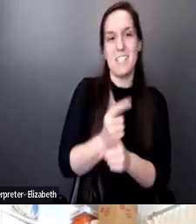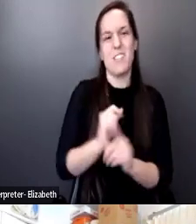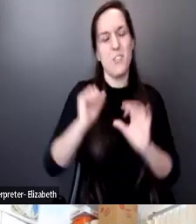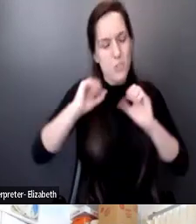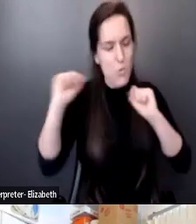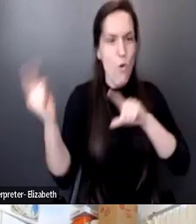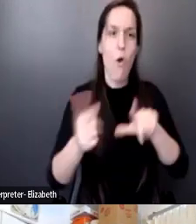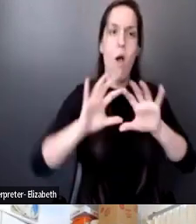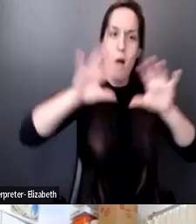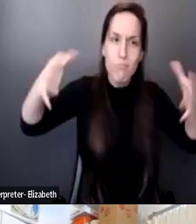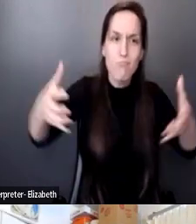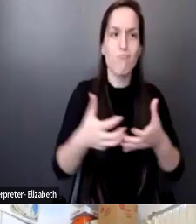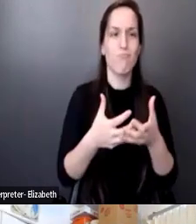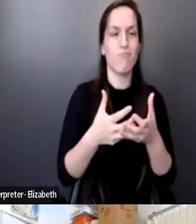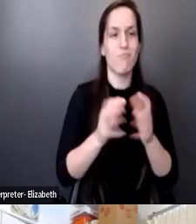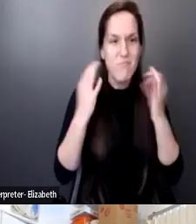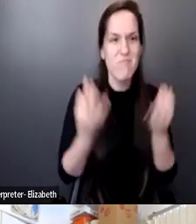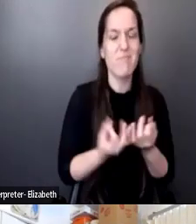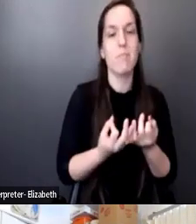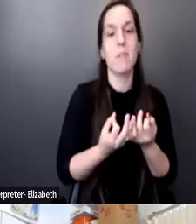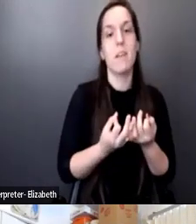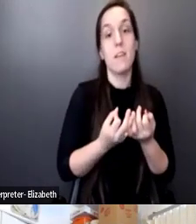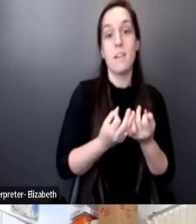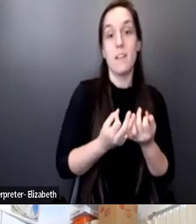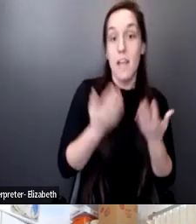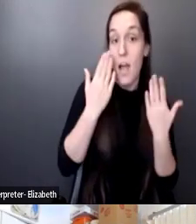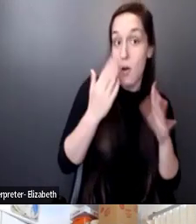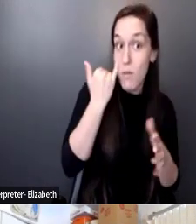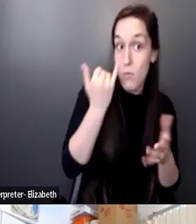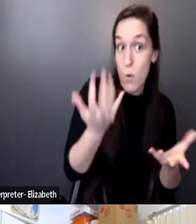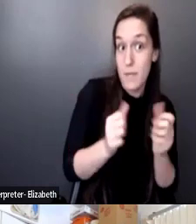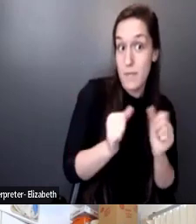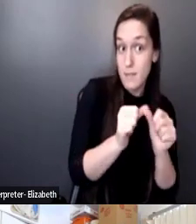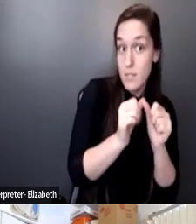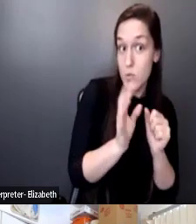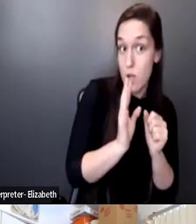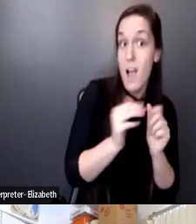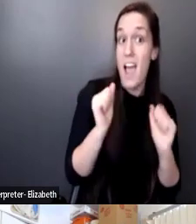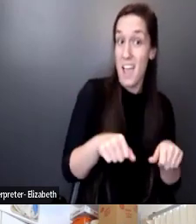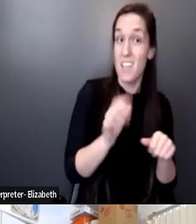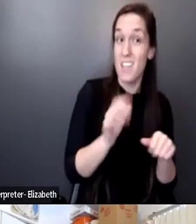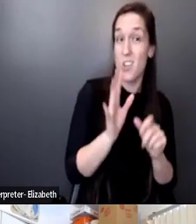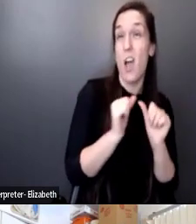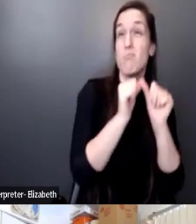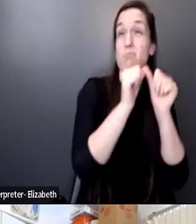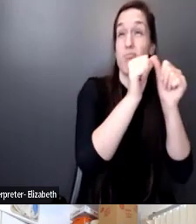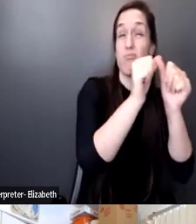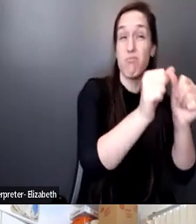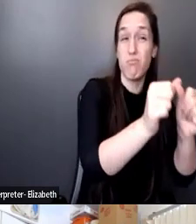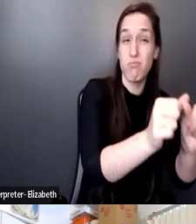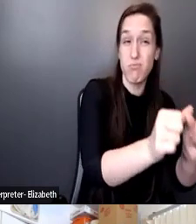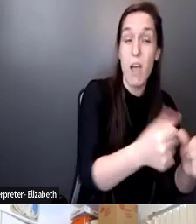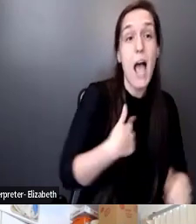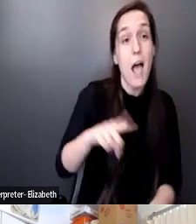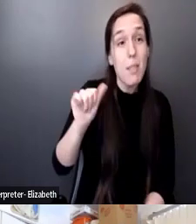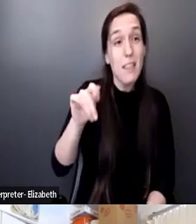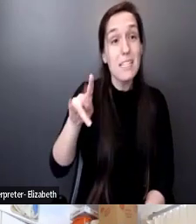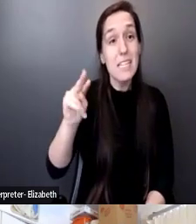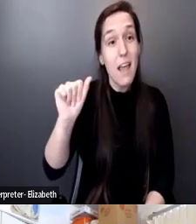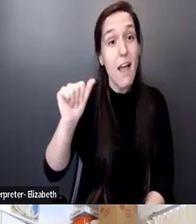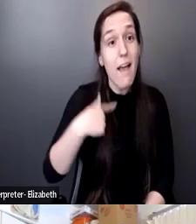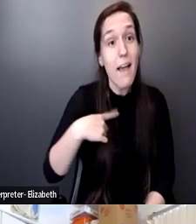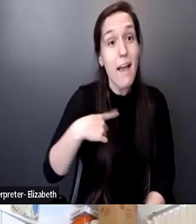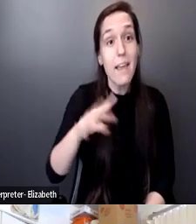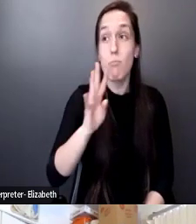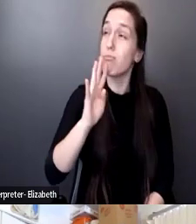this award. And I don't know if you want me to continue talking, because I can talk forever. I'm a Latina. can talk forever, guys. But I